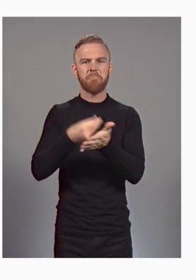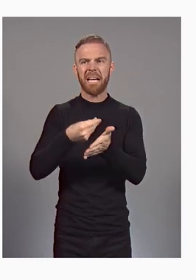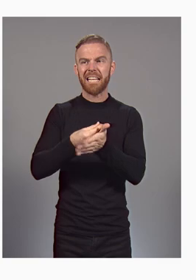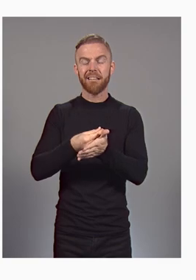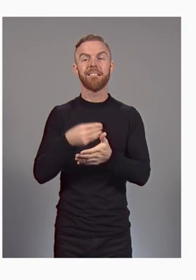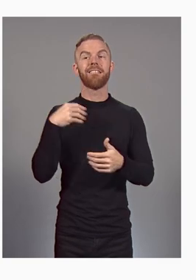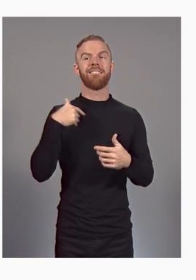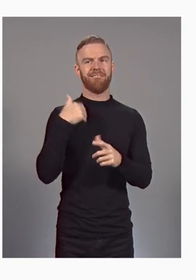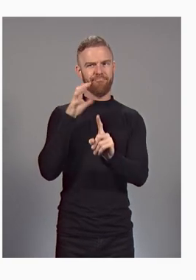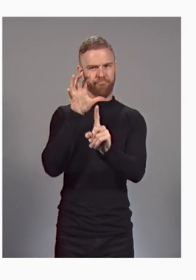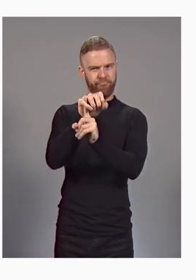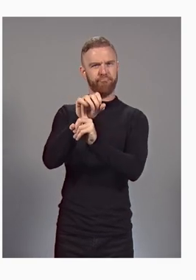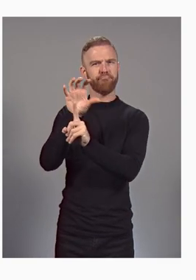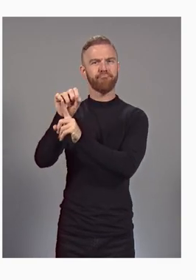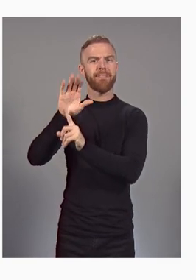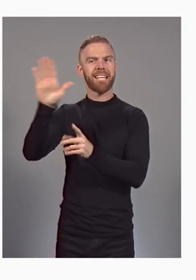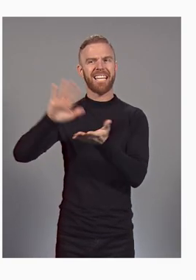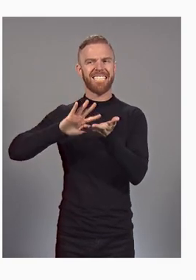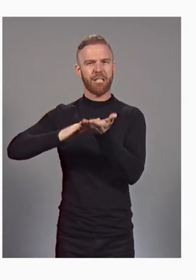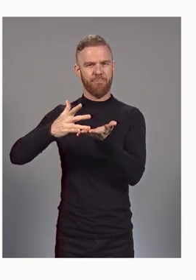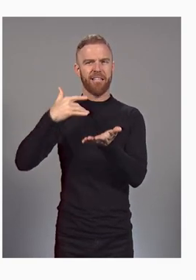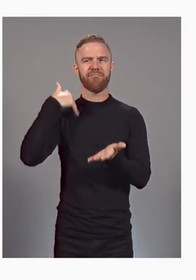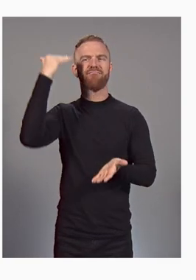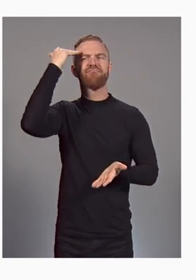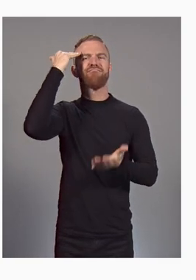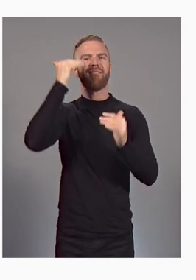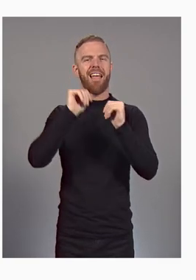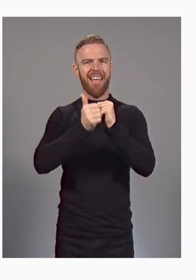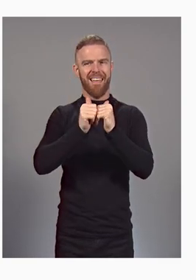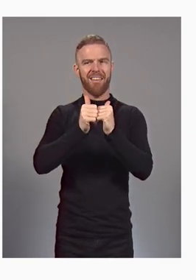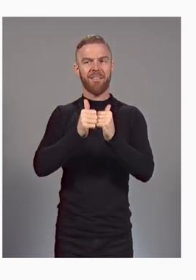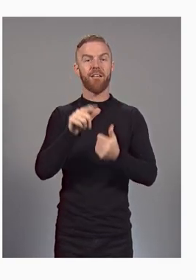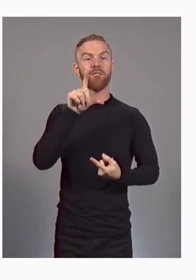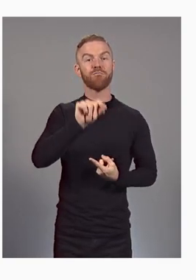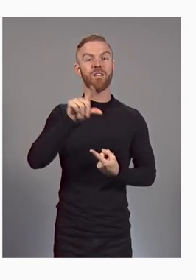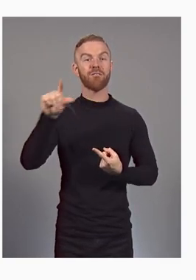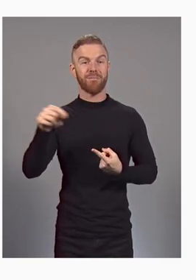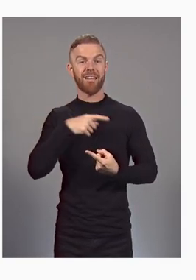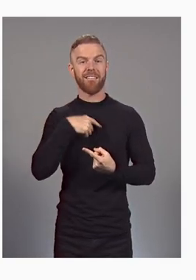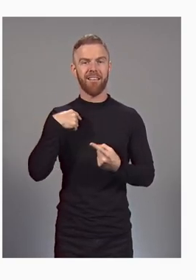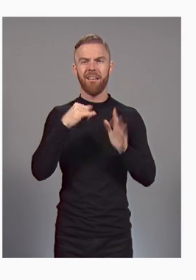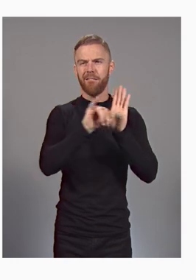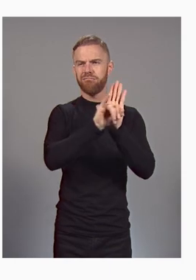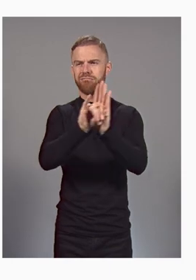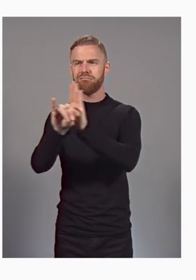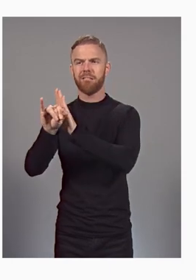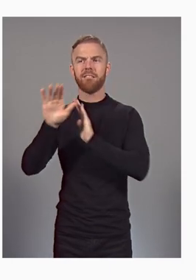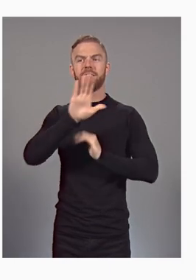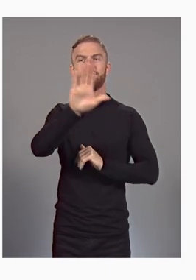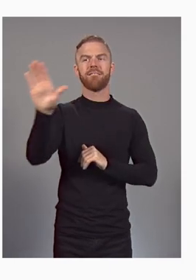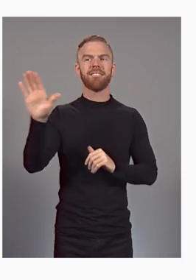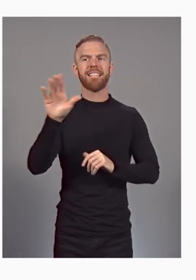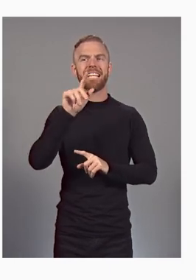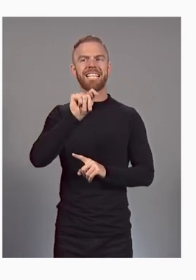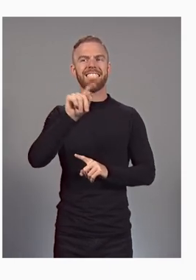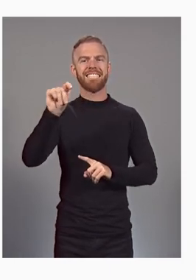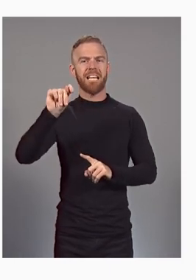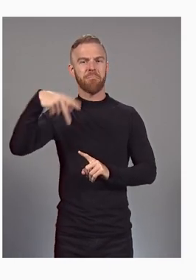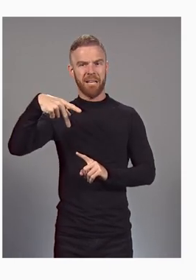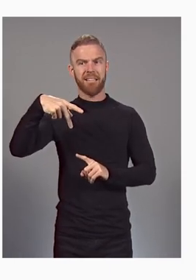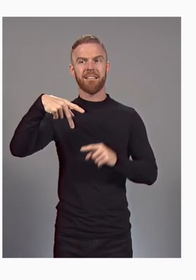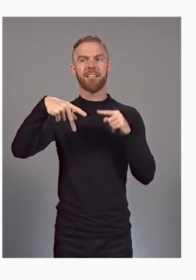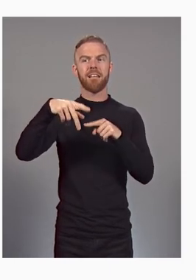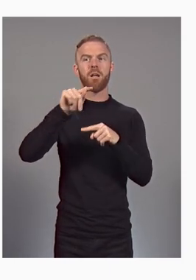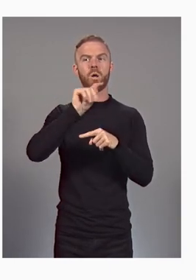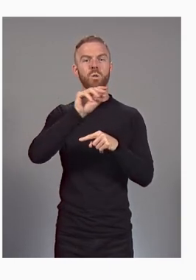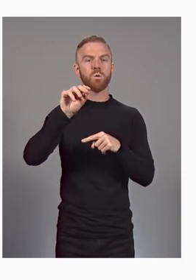of FIN12. And in 2020, we identified these TTPs, or tools, tactics, and procedures. And we were able